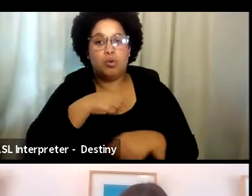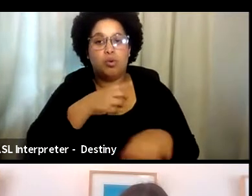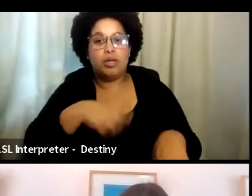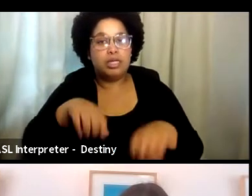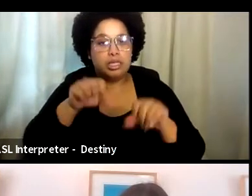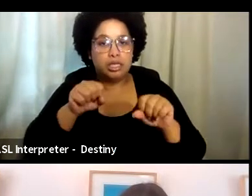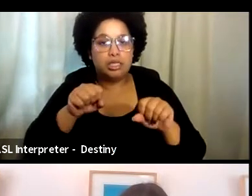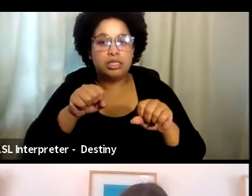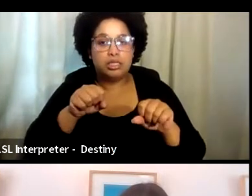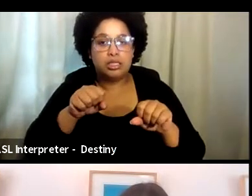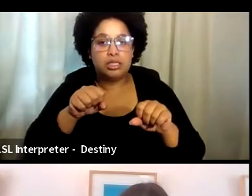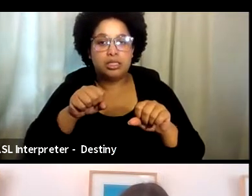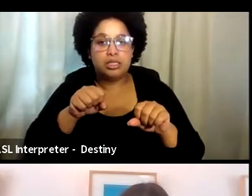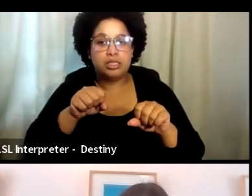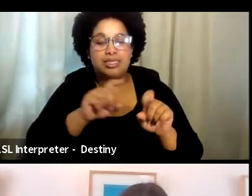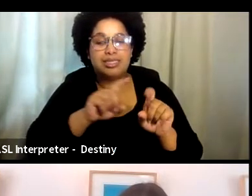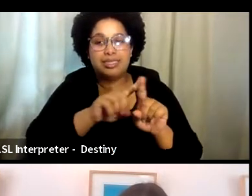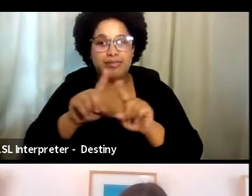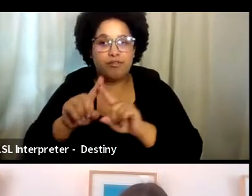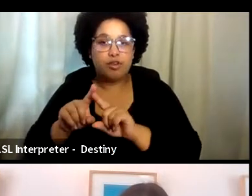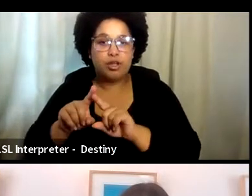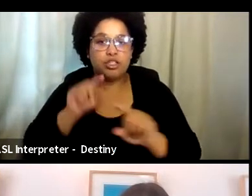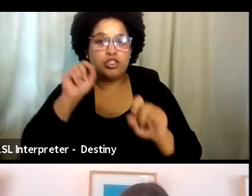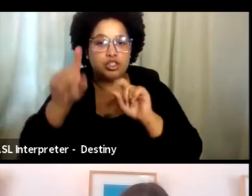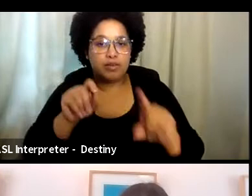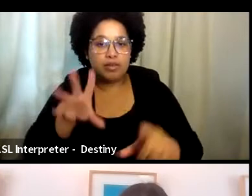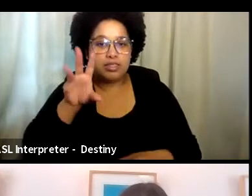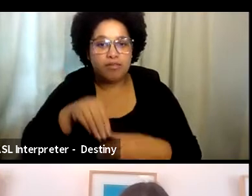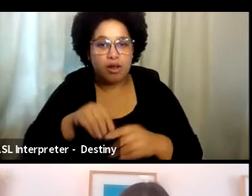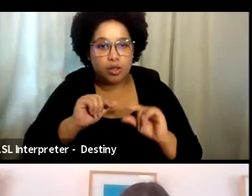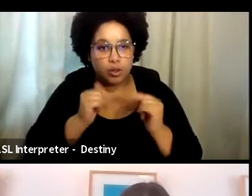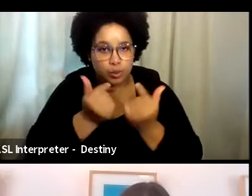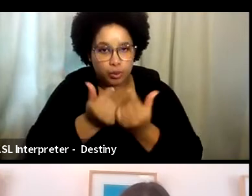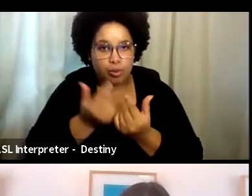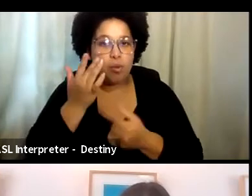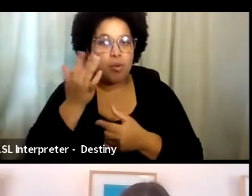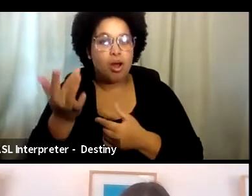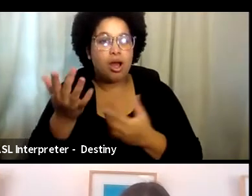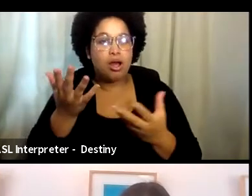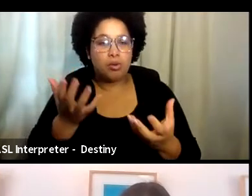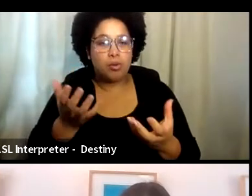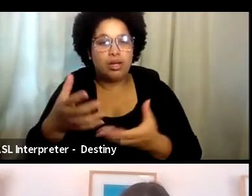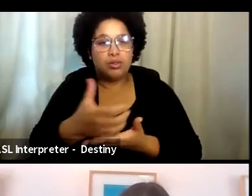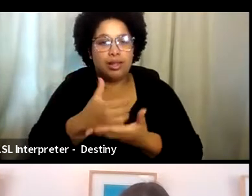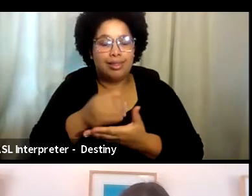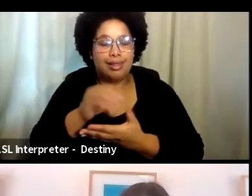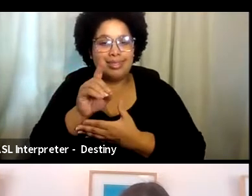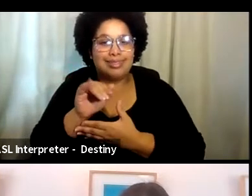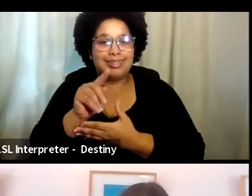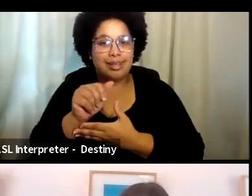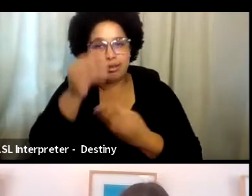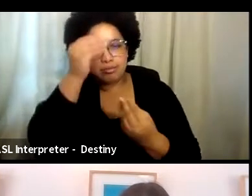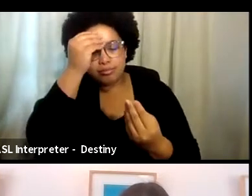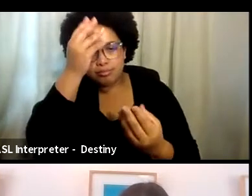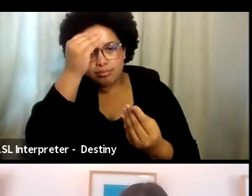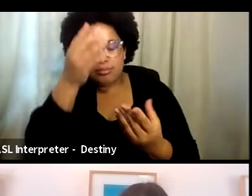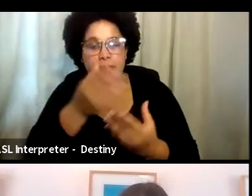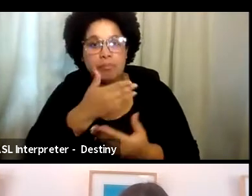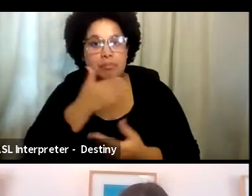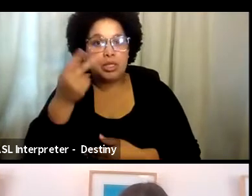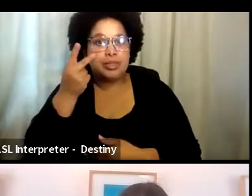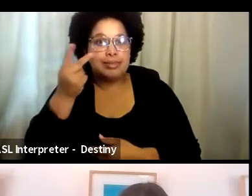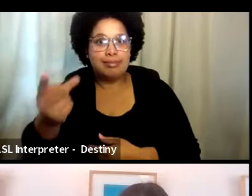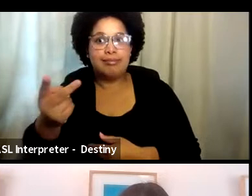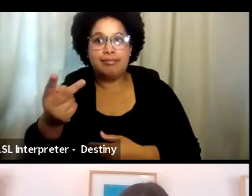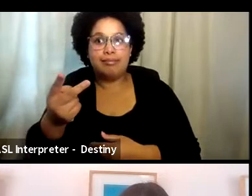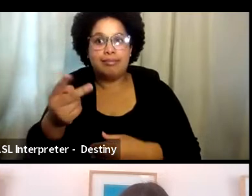several surveys, um, in the group because we wanted to collect data so that we could better see the landscape